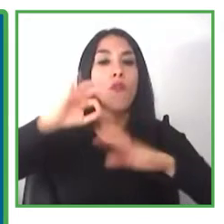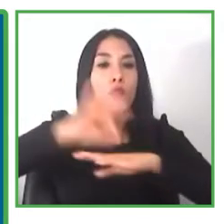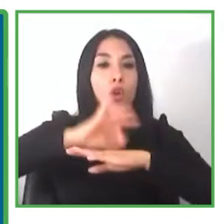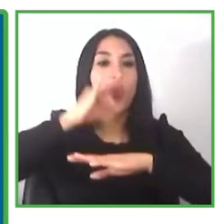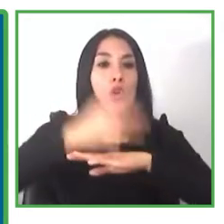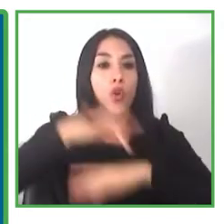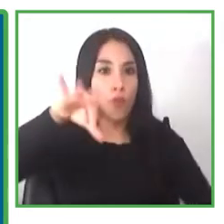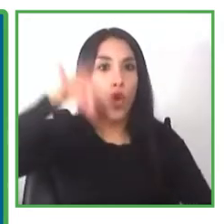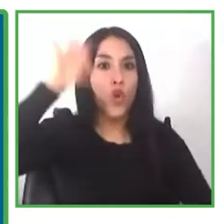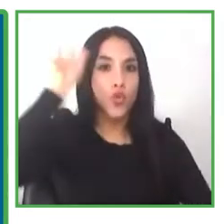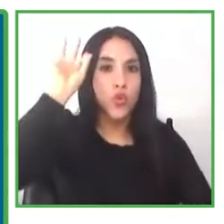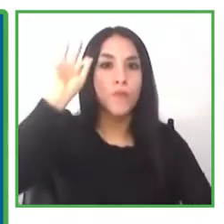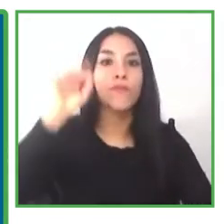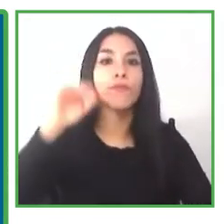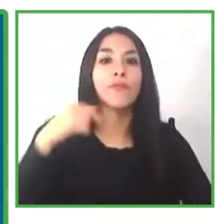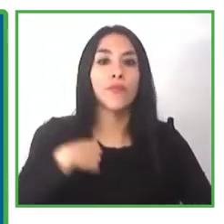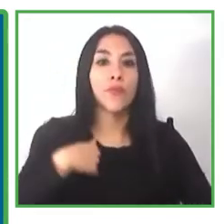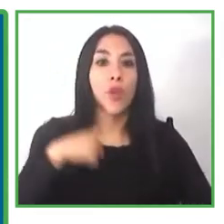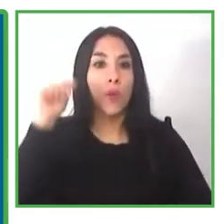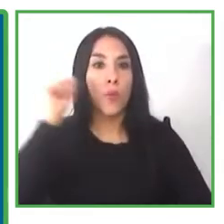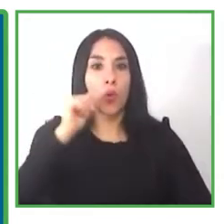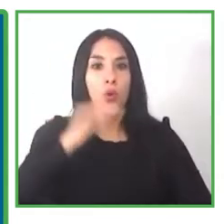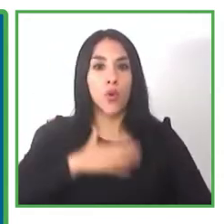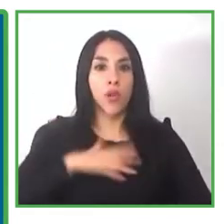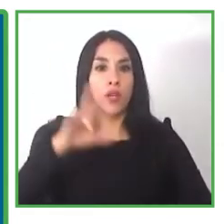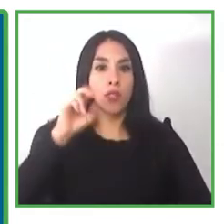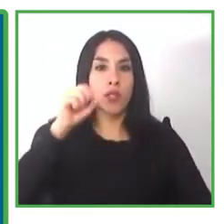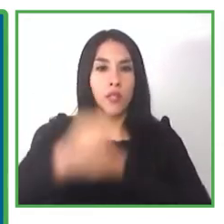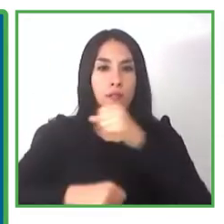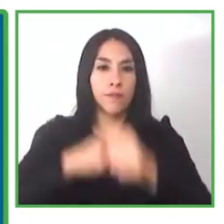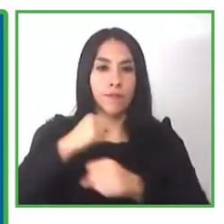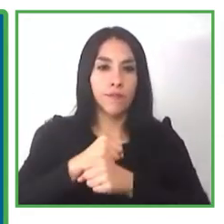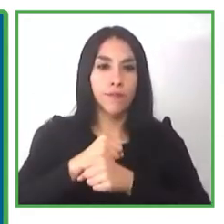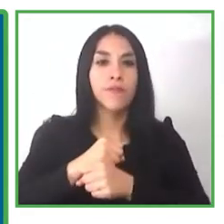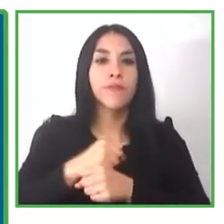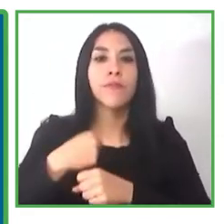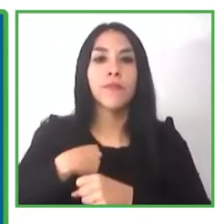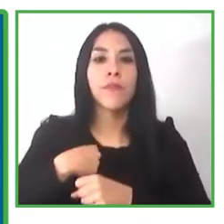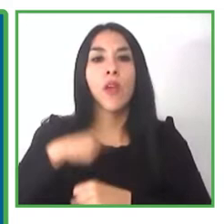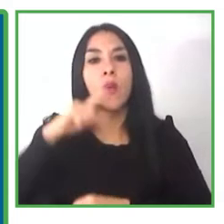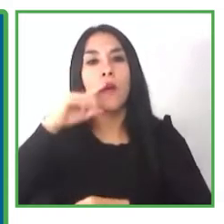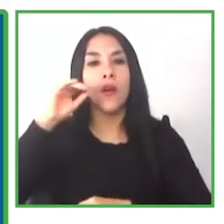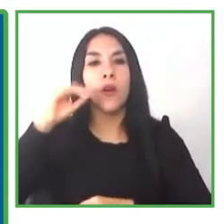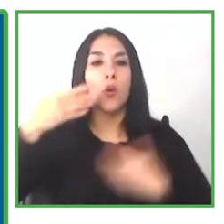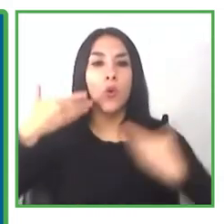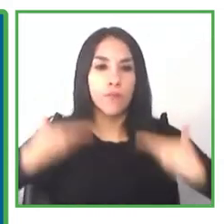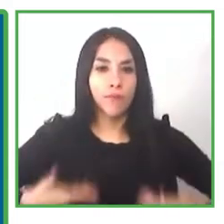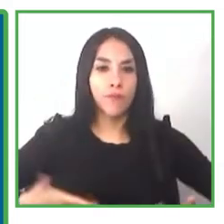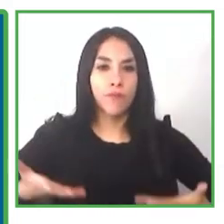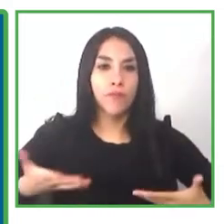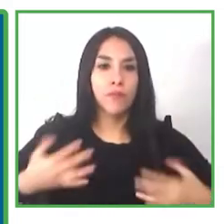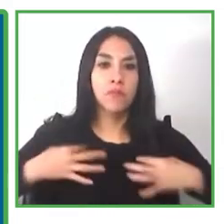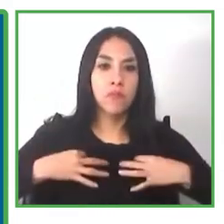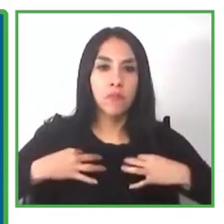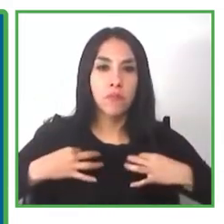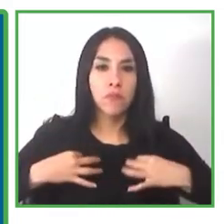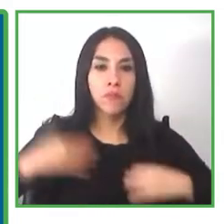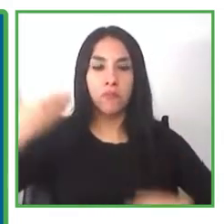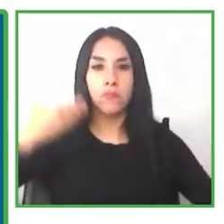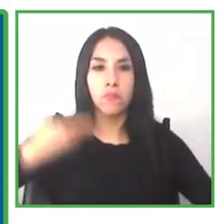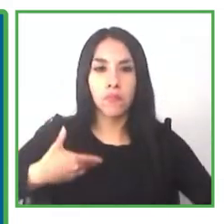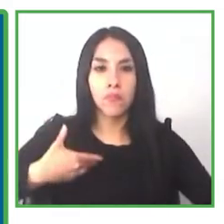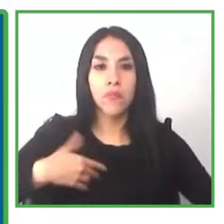school of my foundation i am a 30 year old woman i have a black hair i am wearing a white